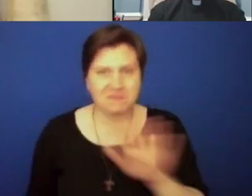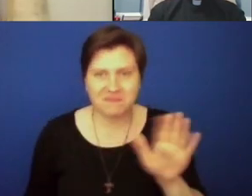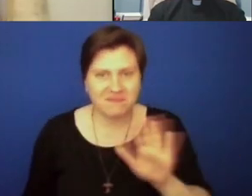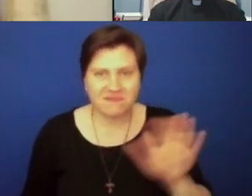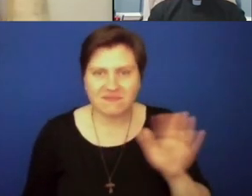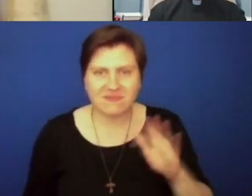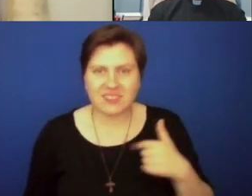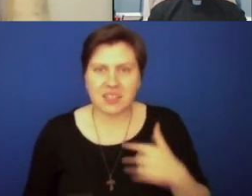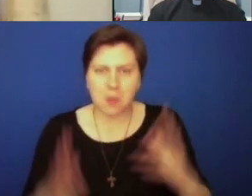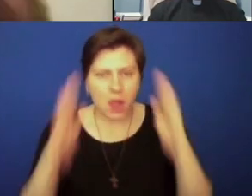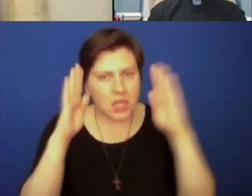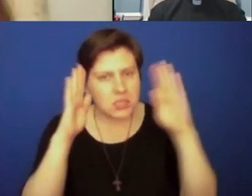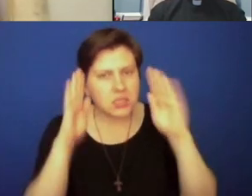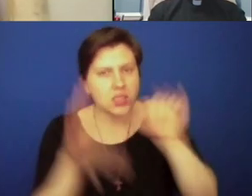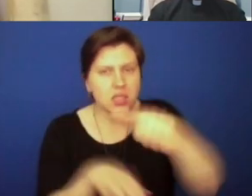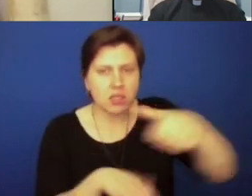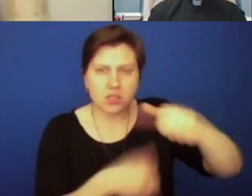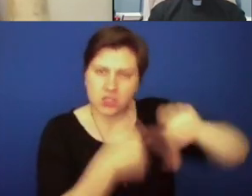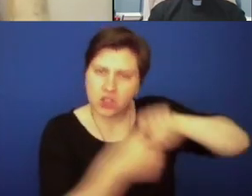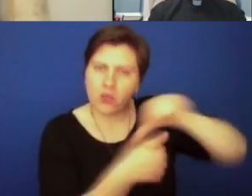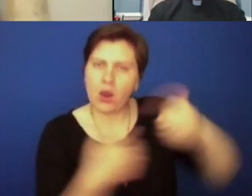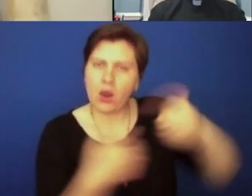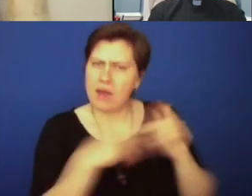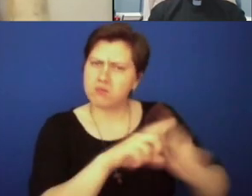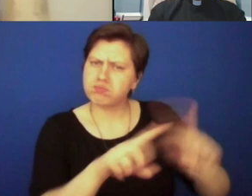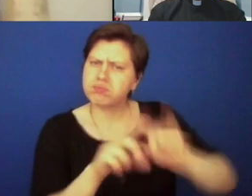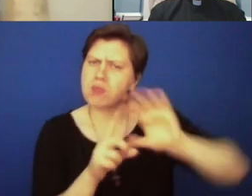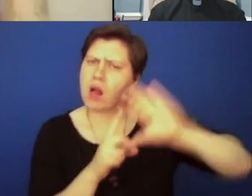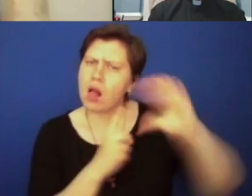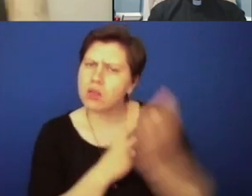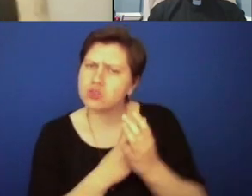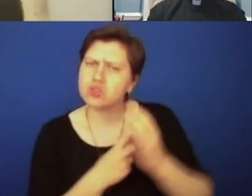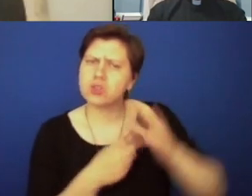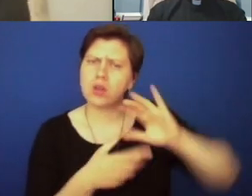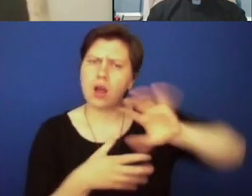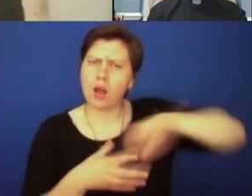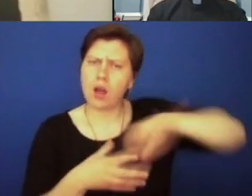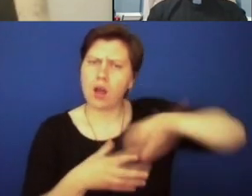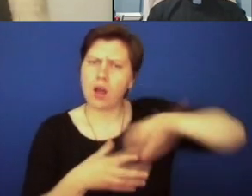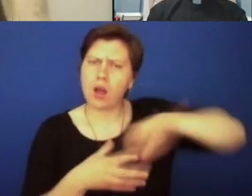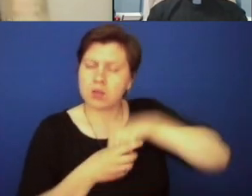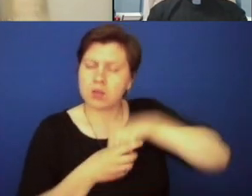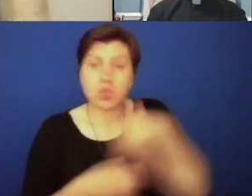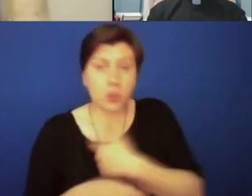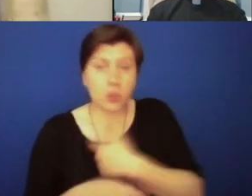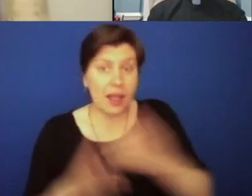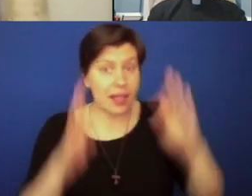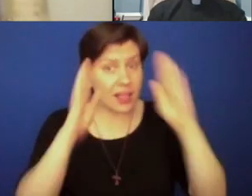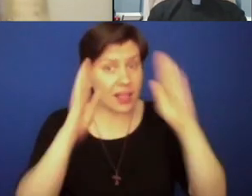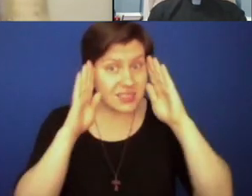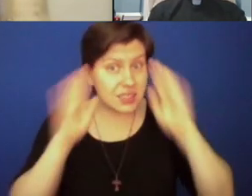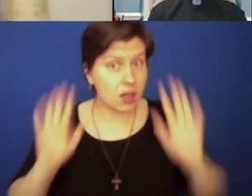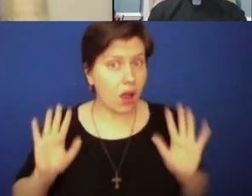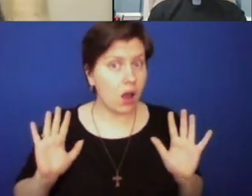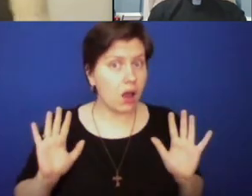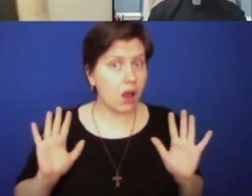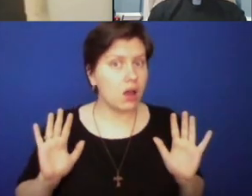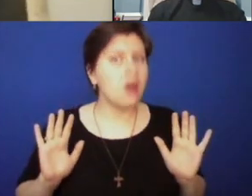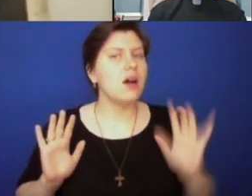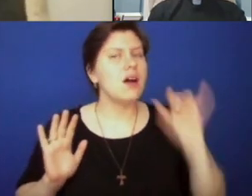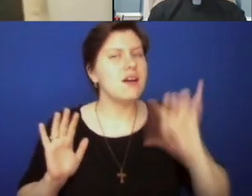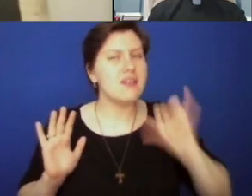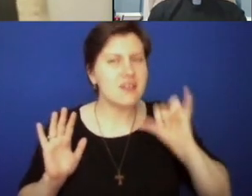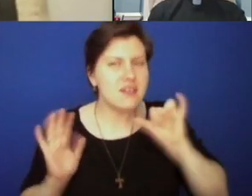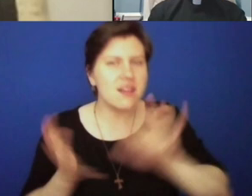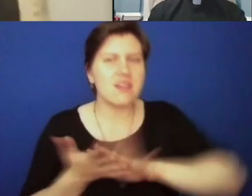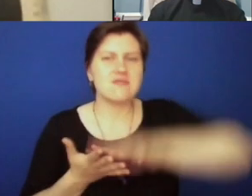And we bring things to our culture that makes it so rich. And so when we listen for understanding rather than respond, we actually learn